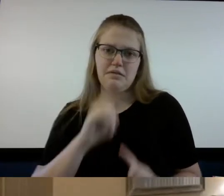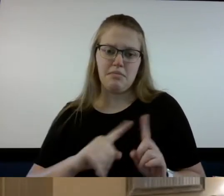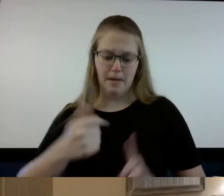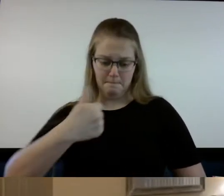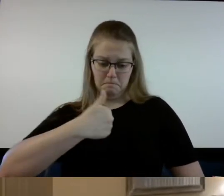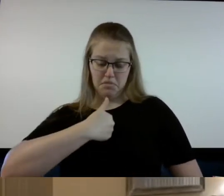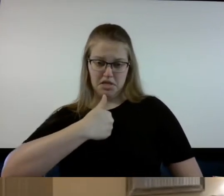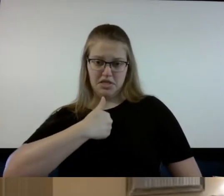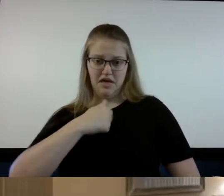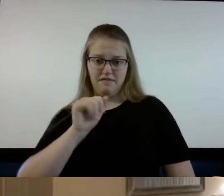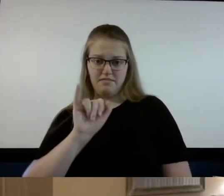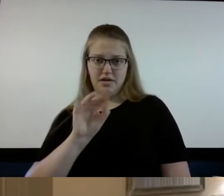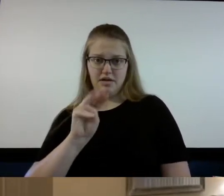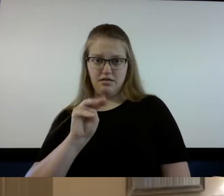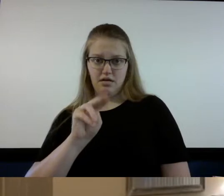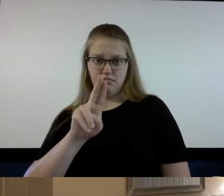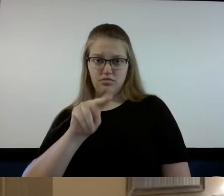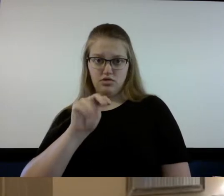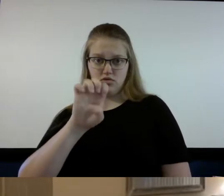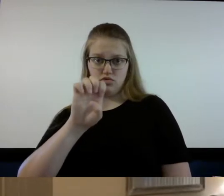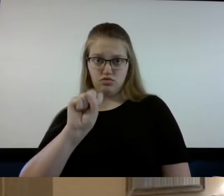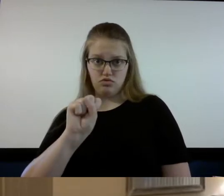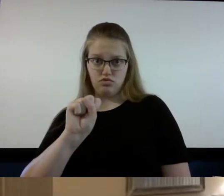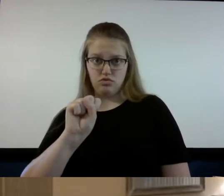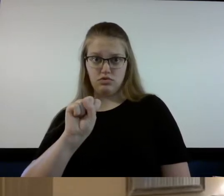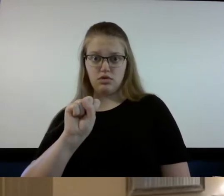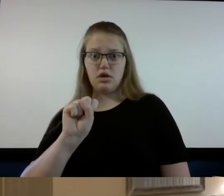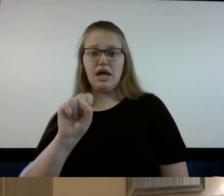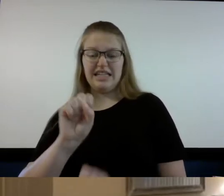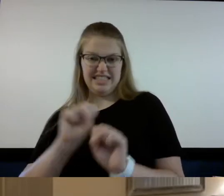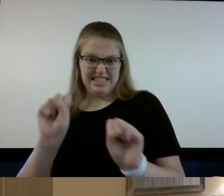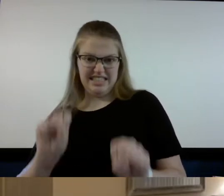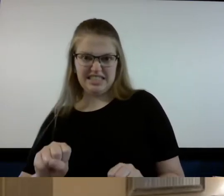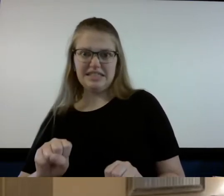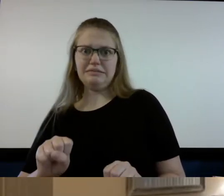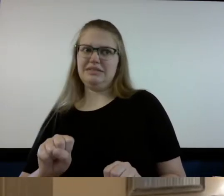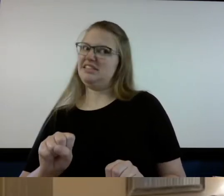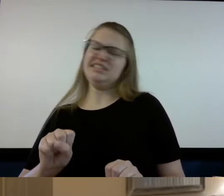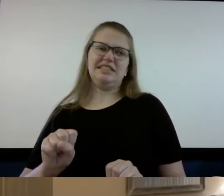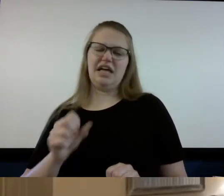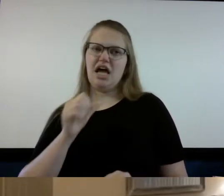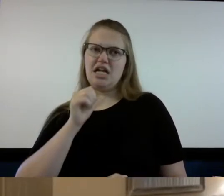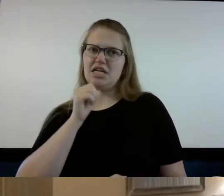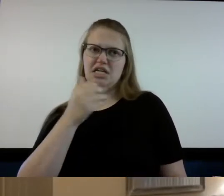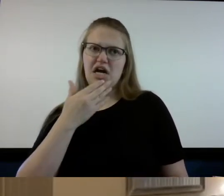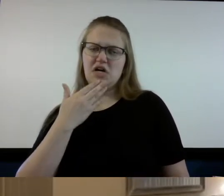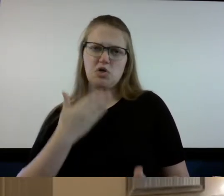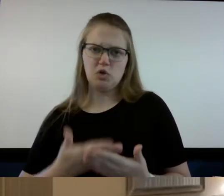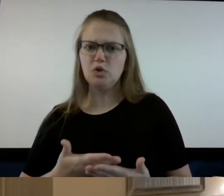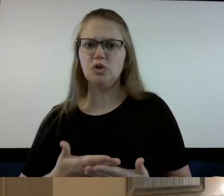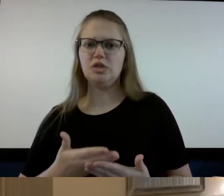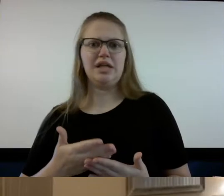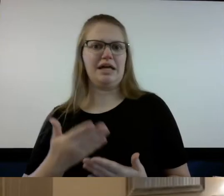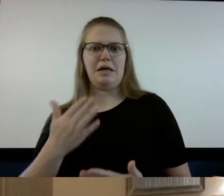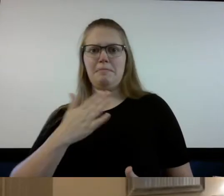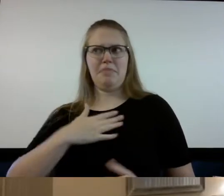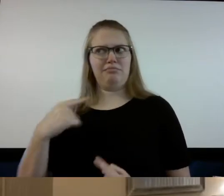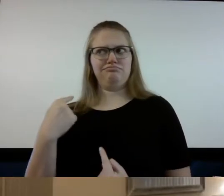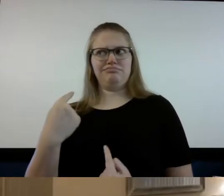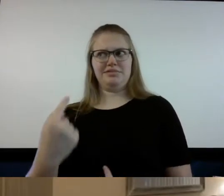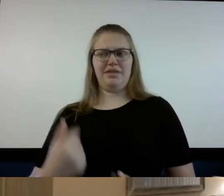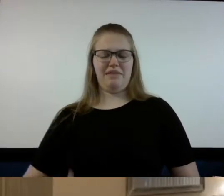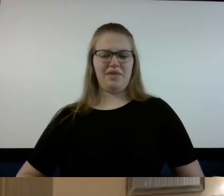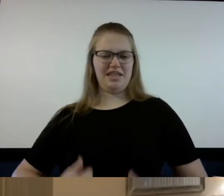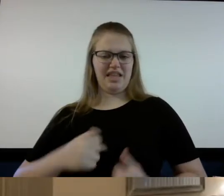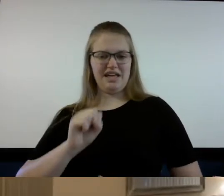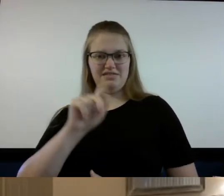immune system due to travels and unhealthy lifestyle of eating just being frank and